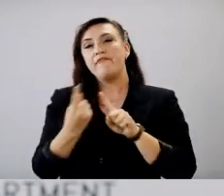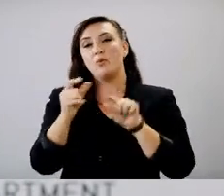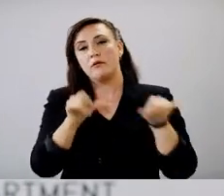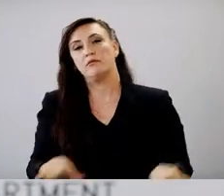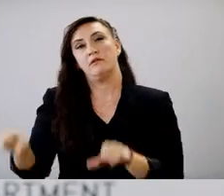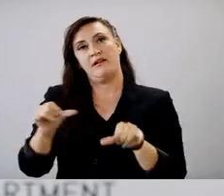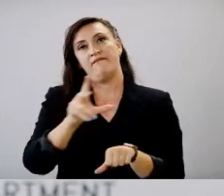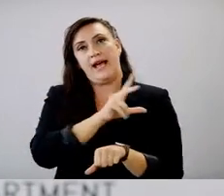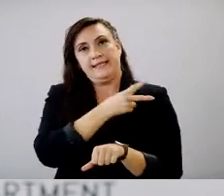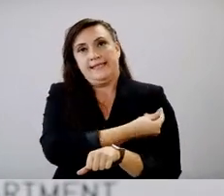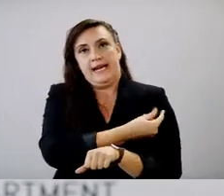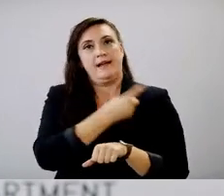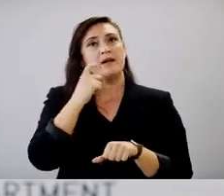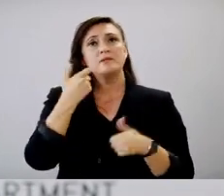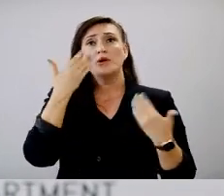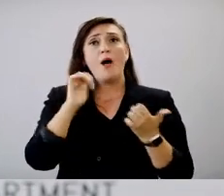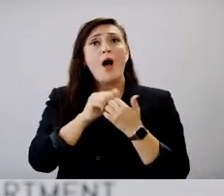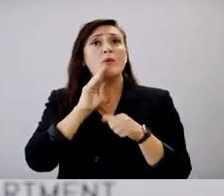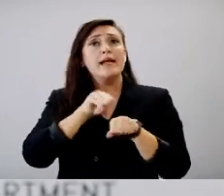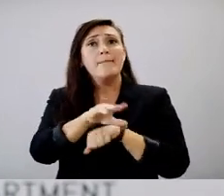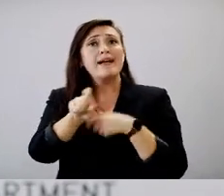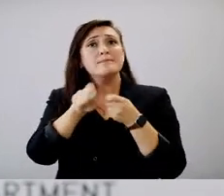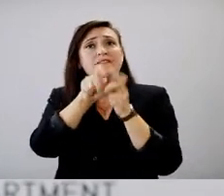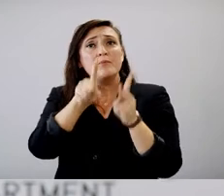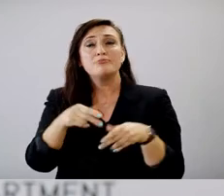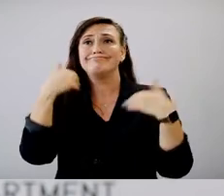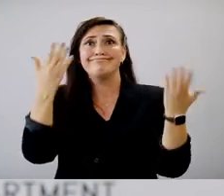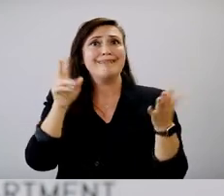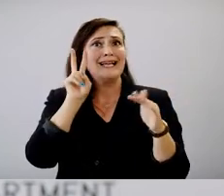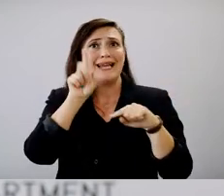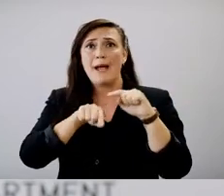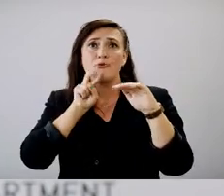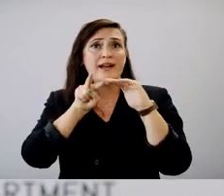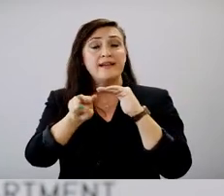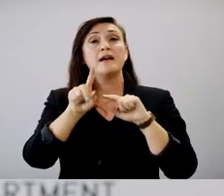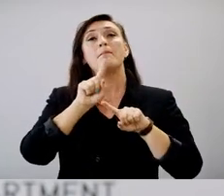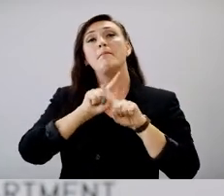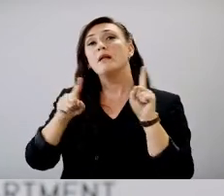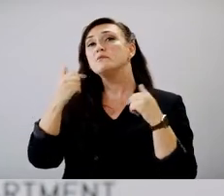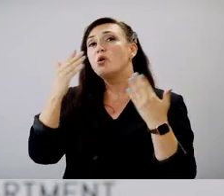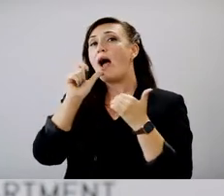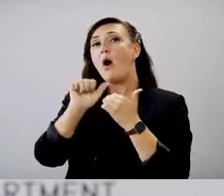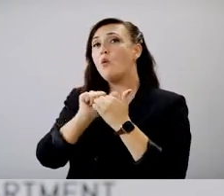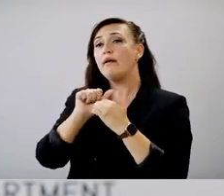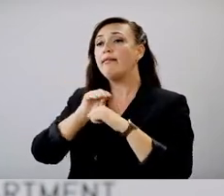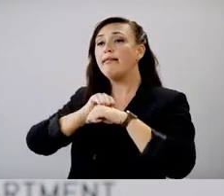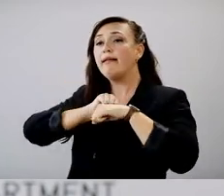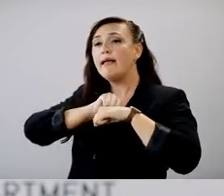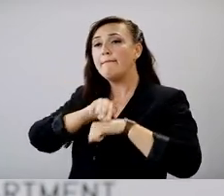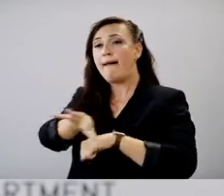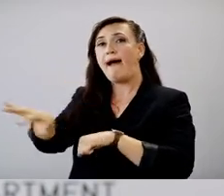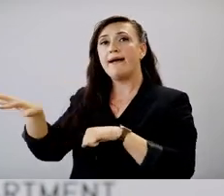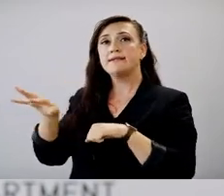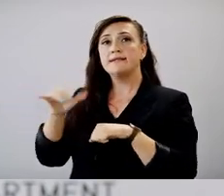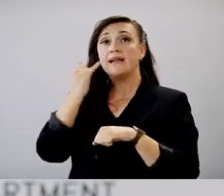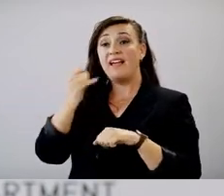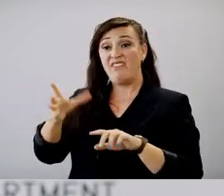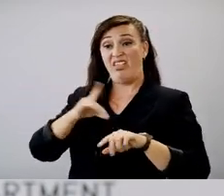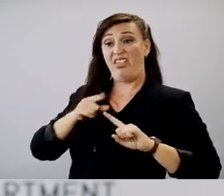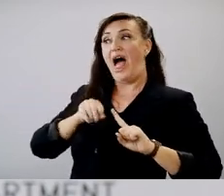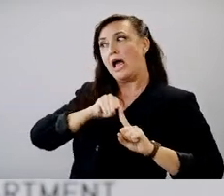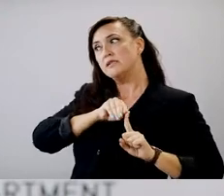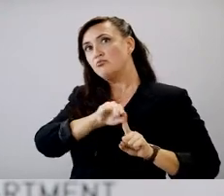vaccinated because we don't know how it's going to impact you, but you also don't know how it's going to impact others who may get it. And those